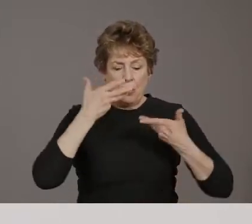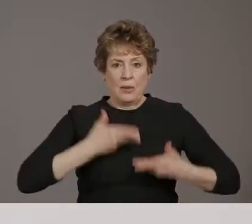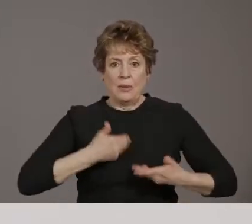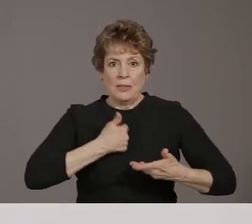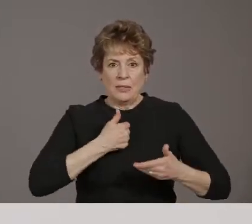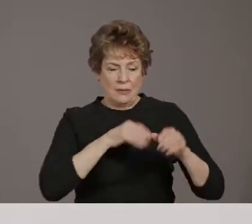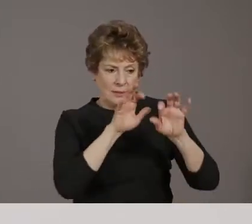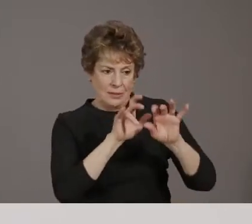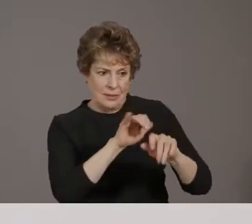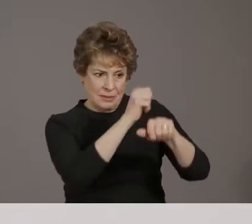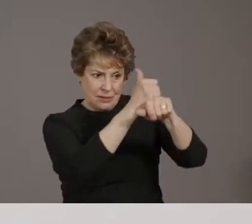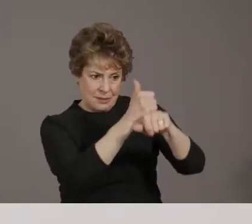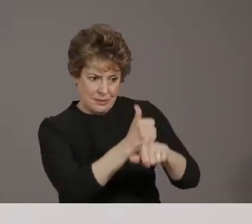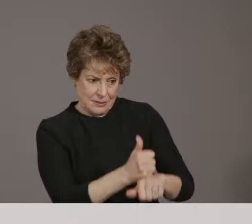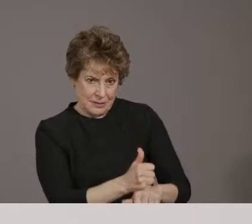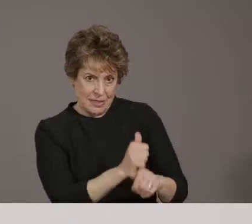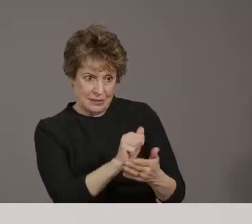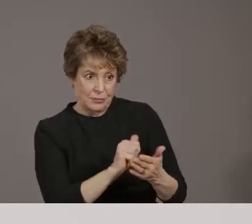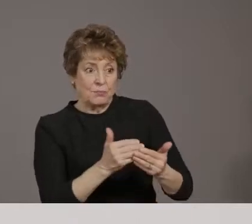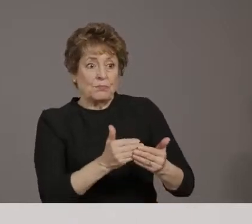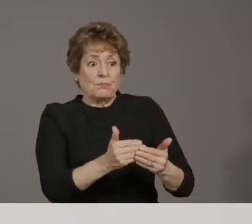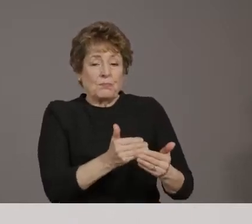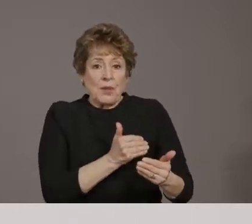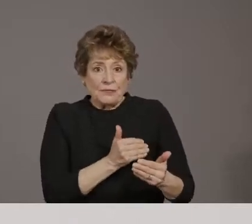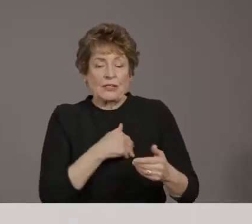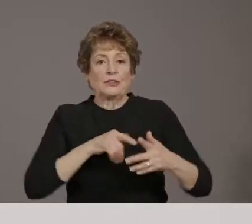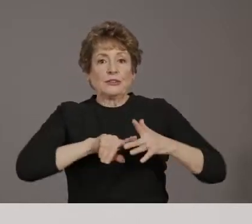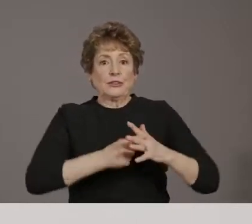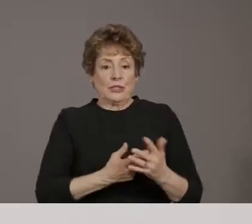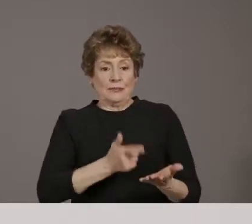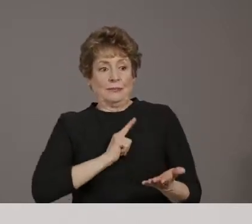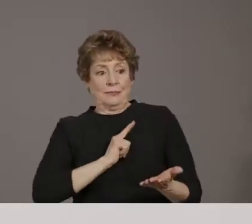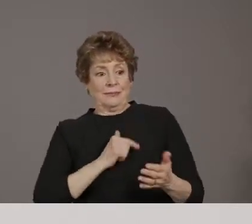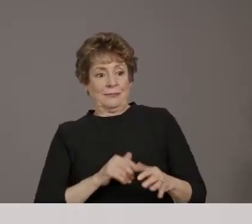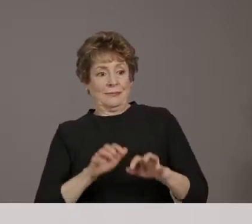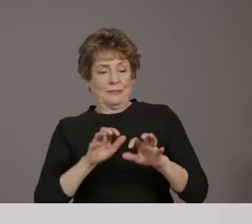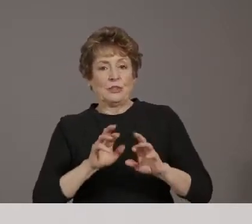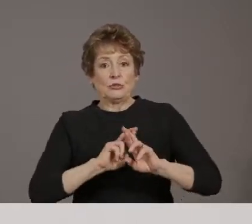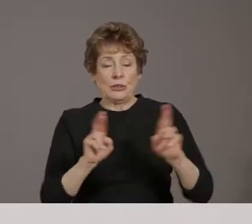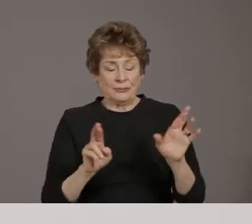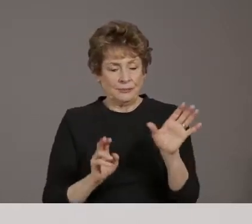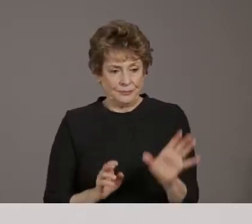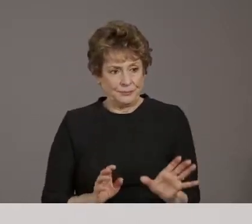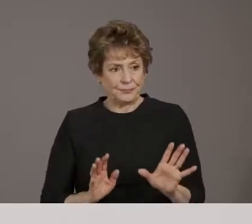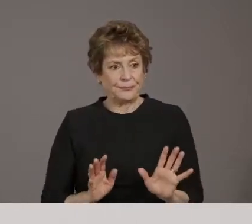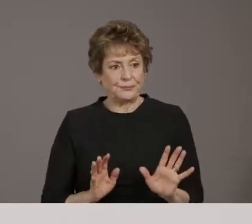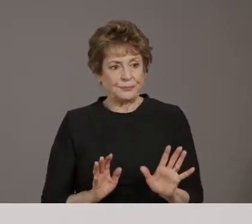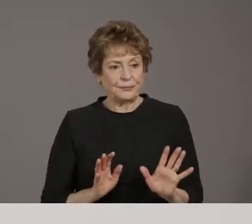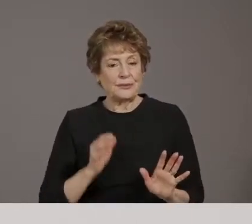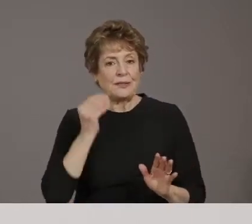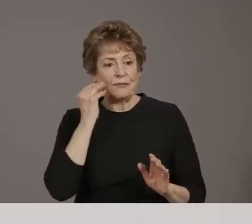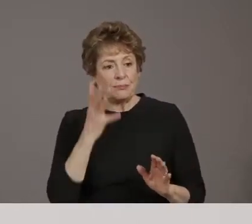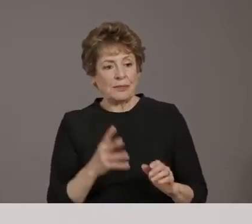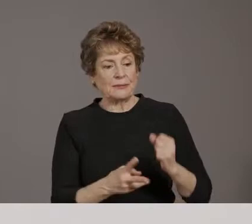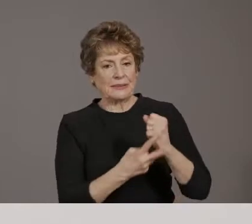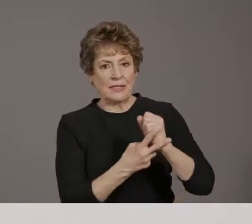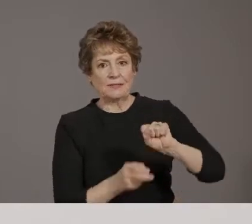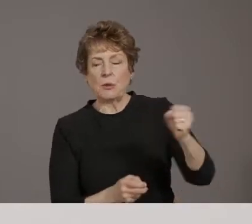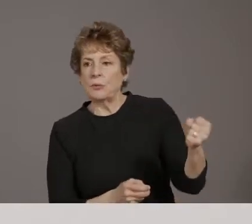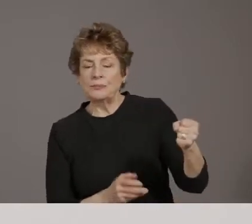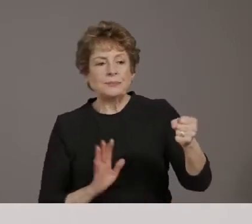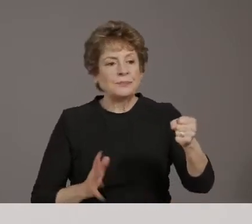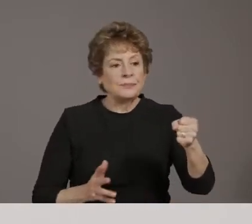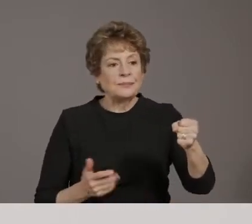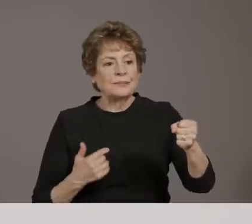register that will already have the information stored. So then you can just go in, choose who you're making that appointment for, and then start to